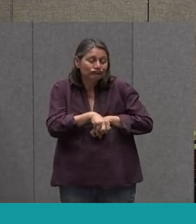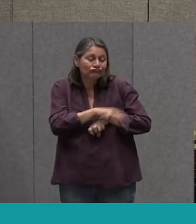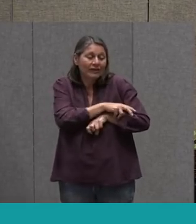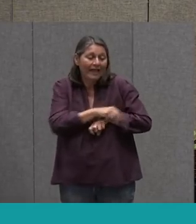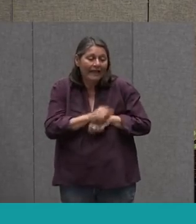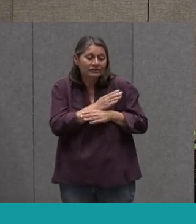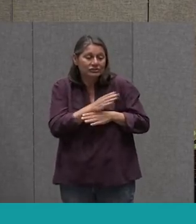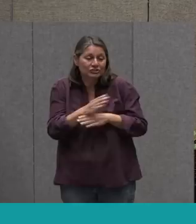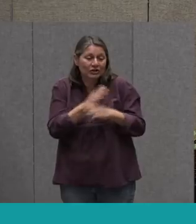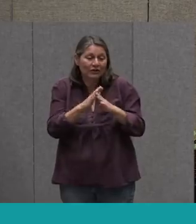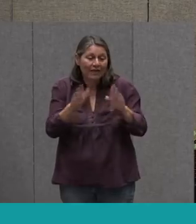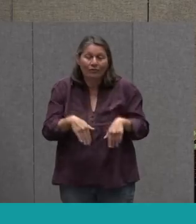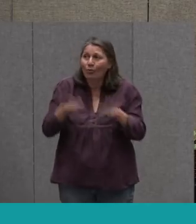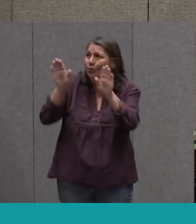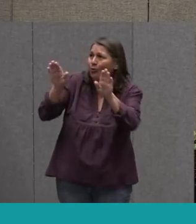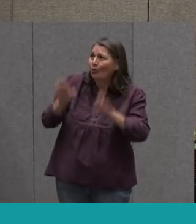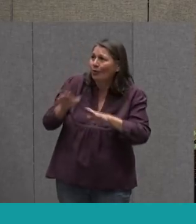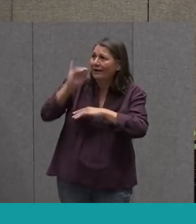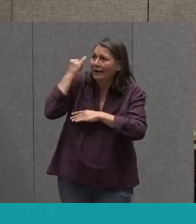That's A Great Idea